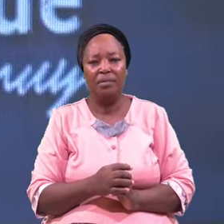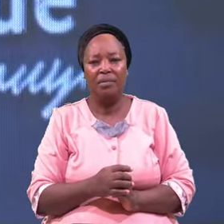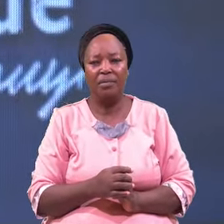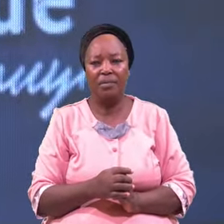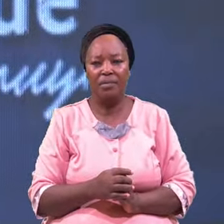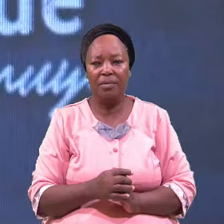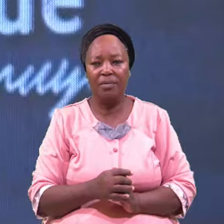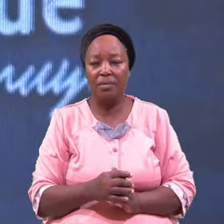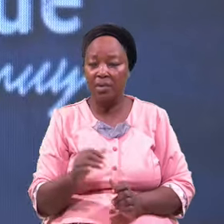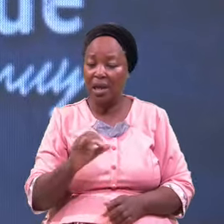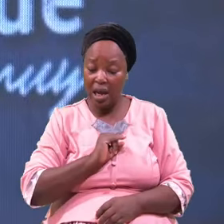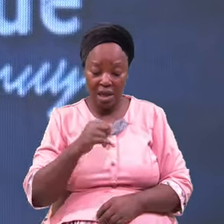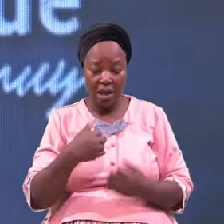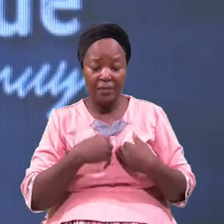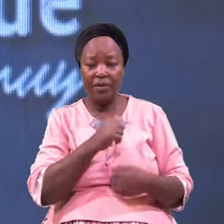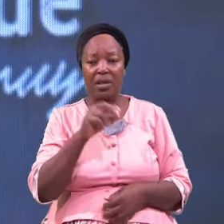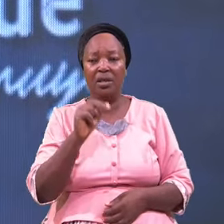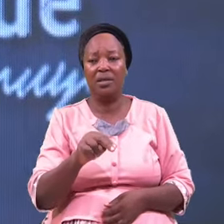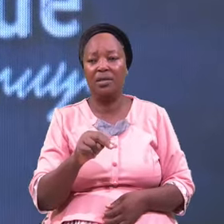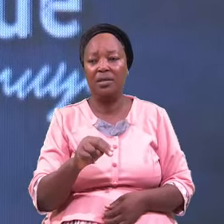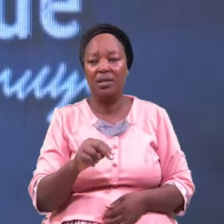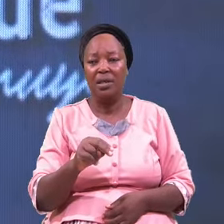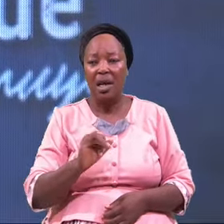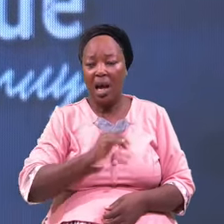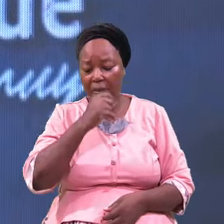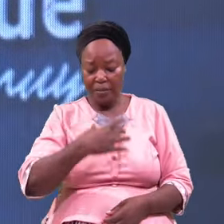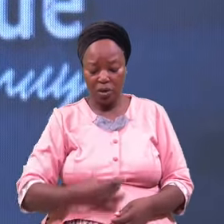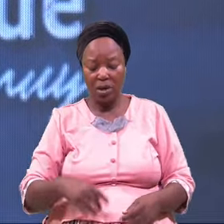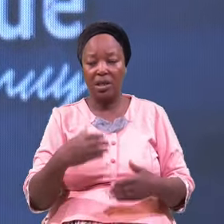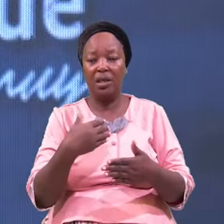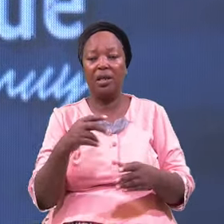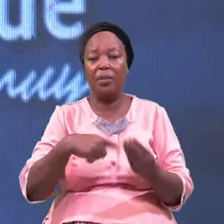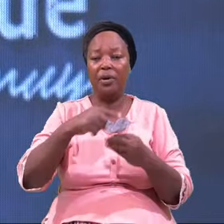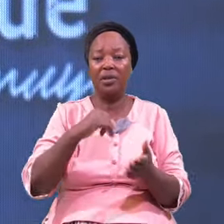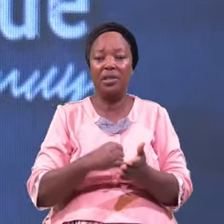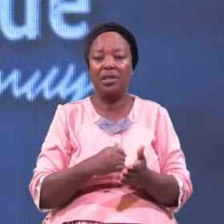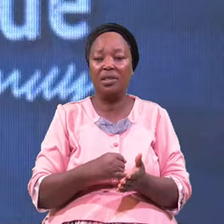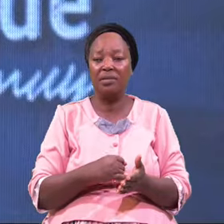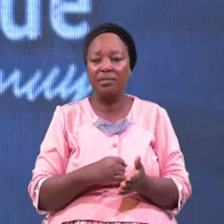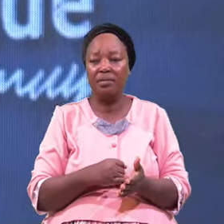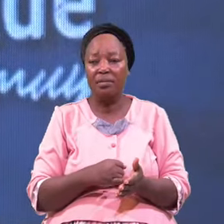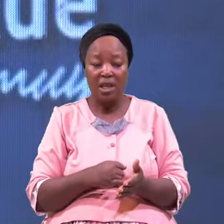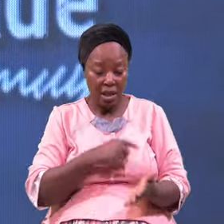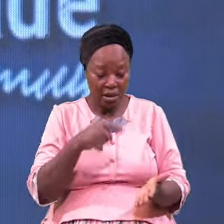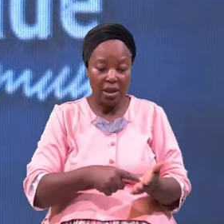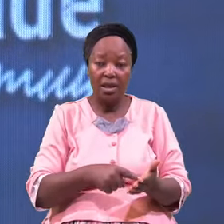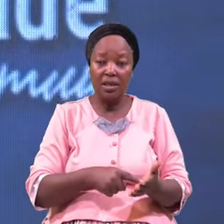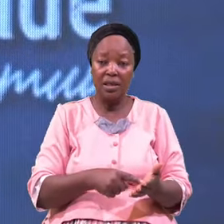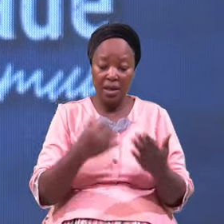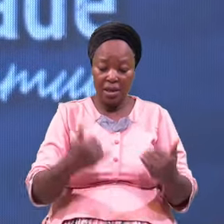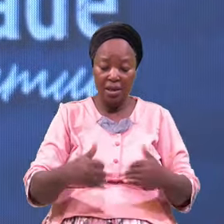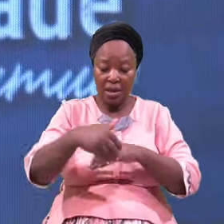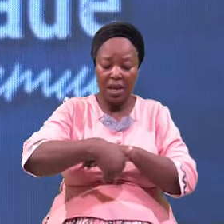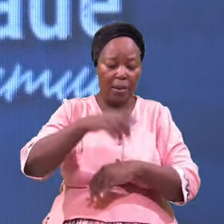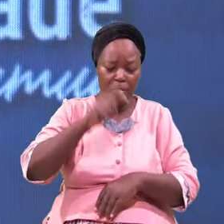I Have A Need I Am Passionate About It This Night Must Not Go